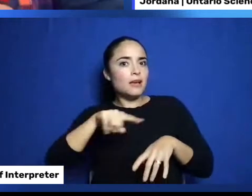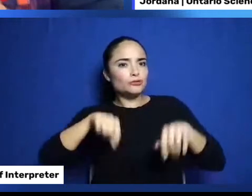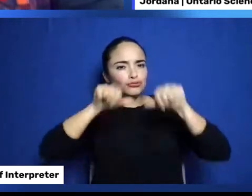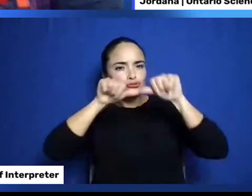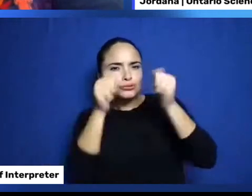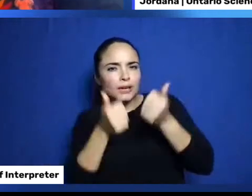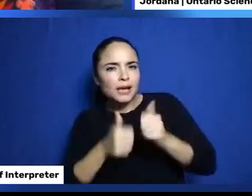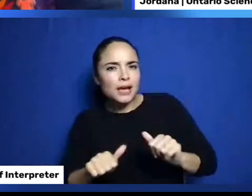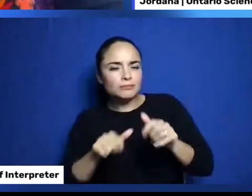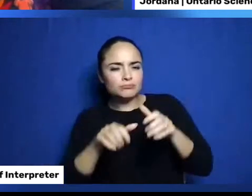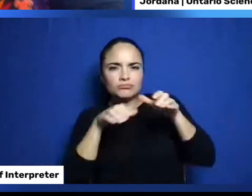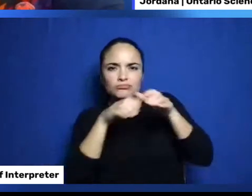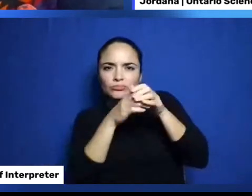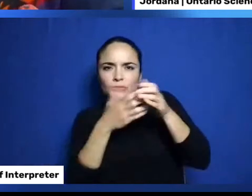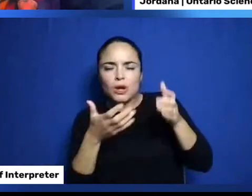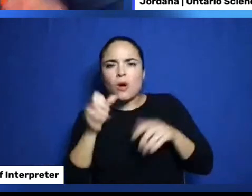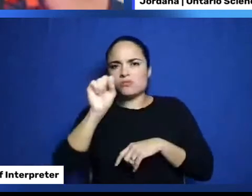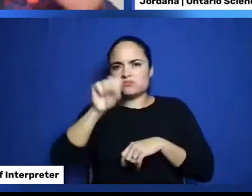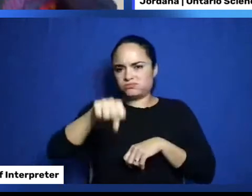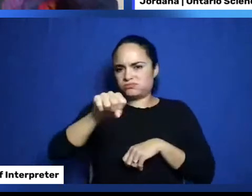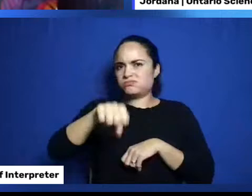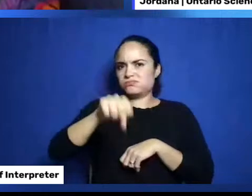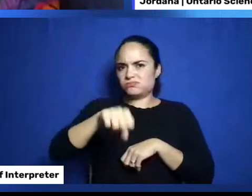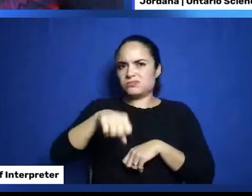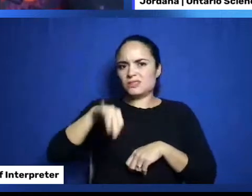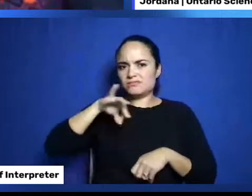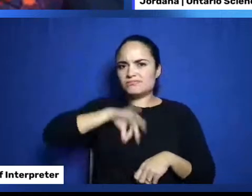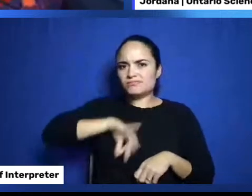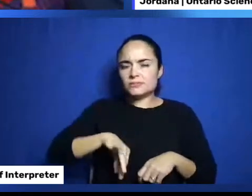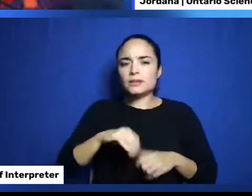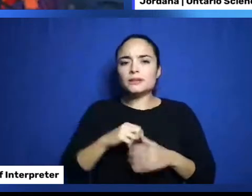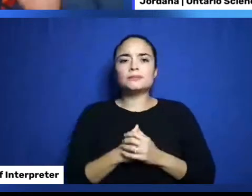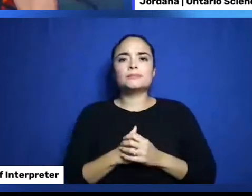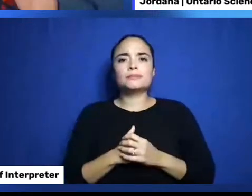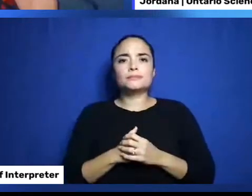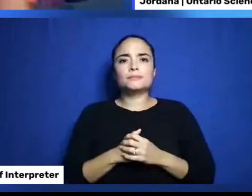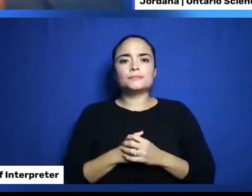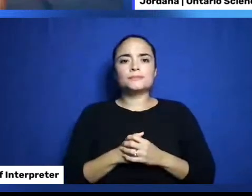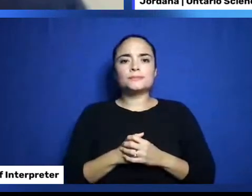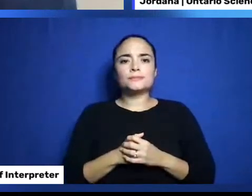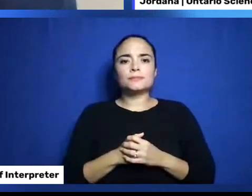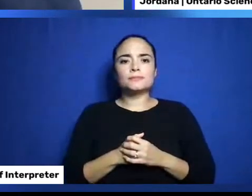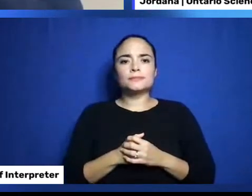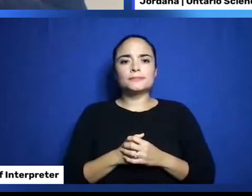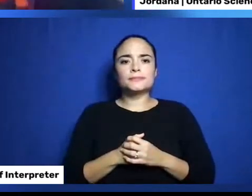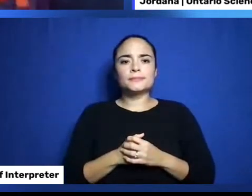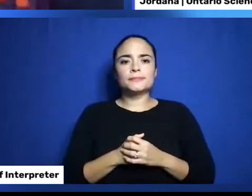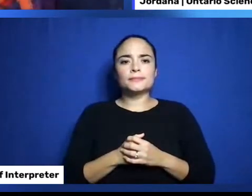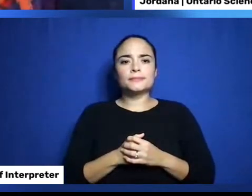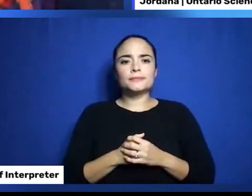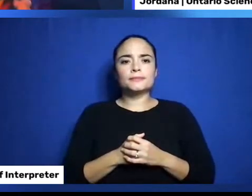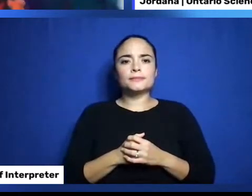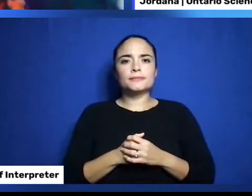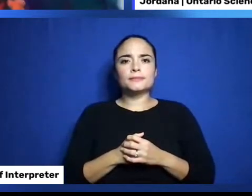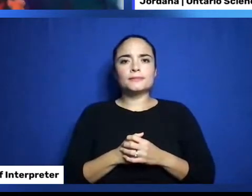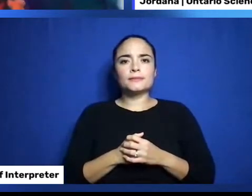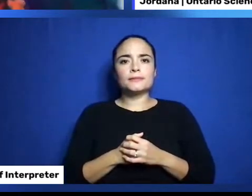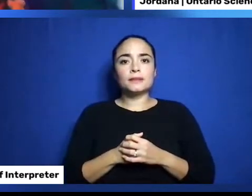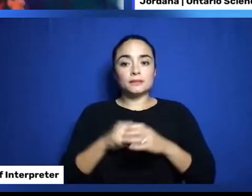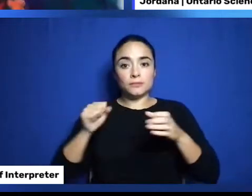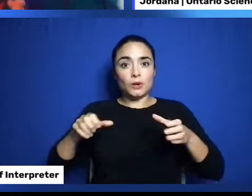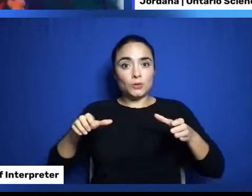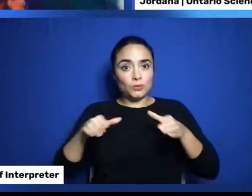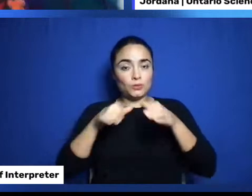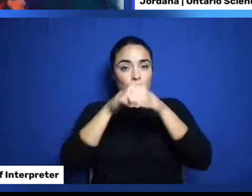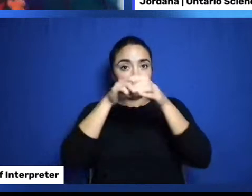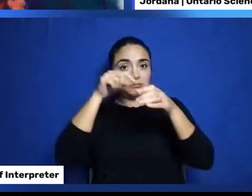Okay. Yeah. So, some of the benefits. Of having it as a cone shape. Is that we can actually pick. For the air to go out the top. Because, if we made it into like. A